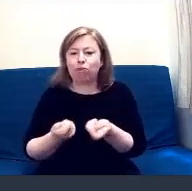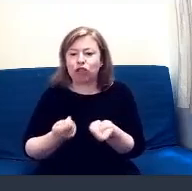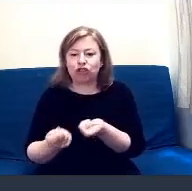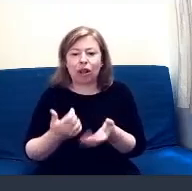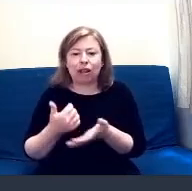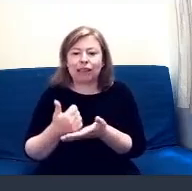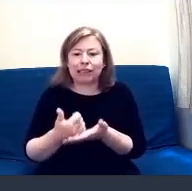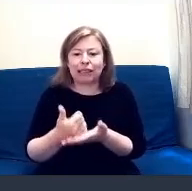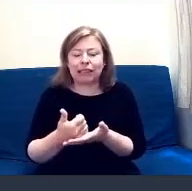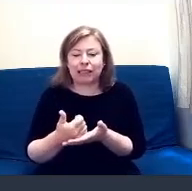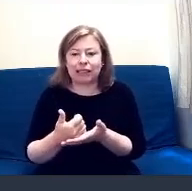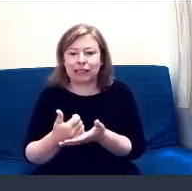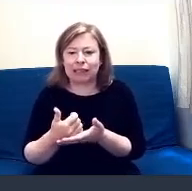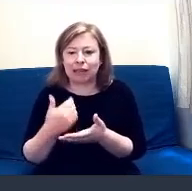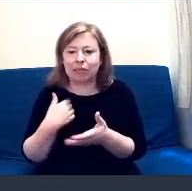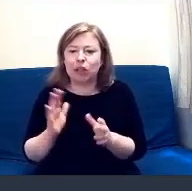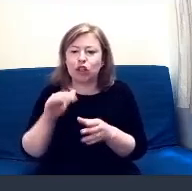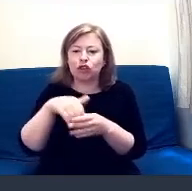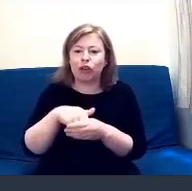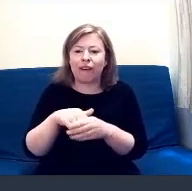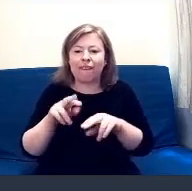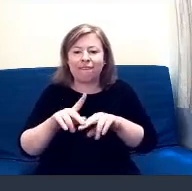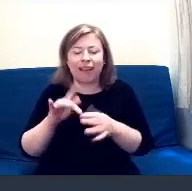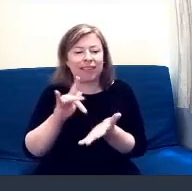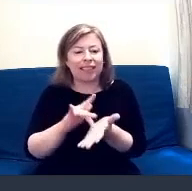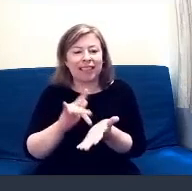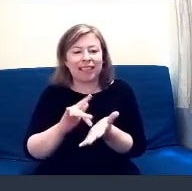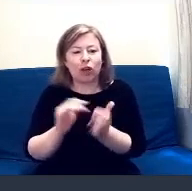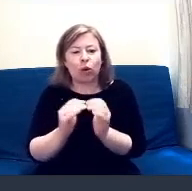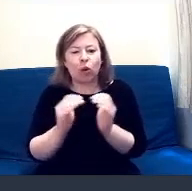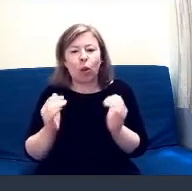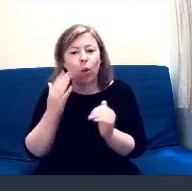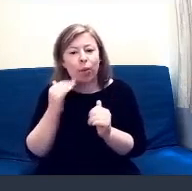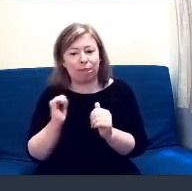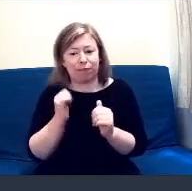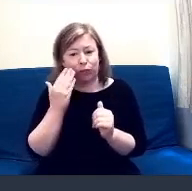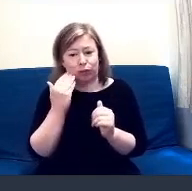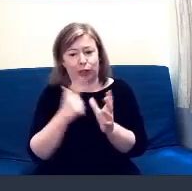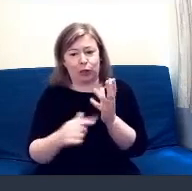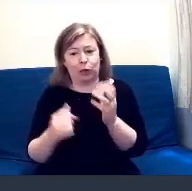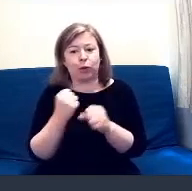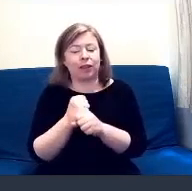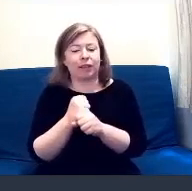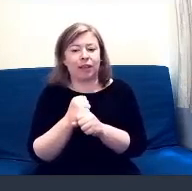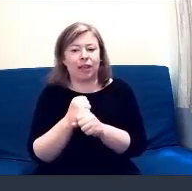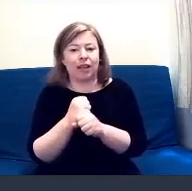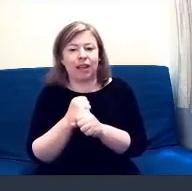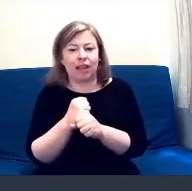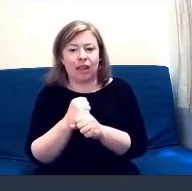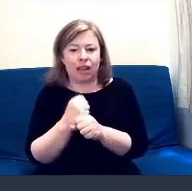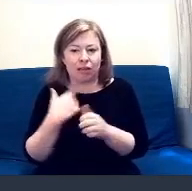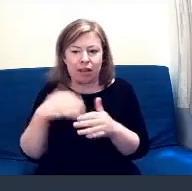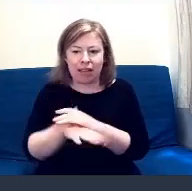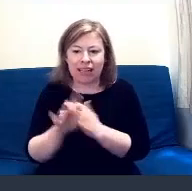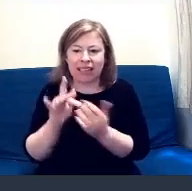I joined Fife Centre for Equalities in August this year, when the centre is recruiting